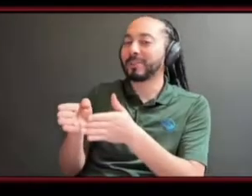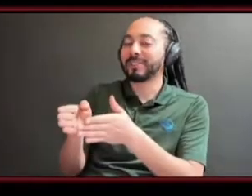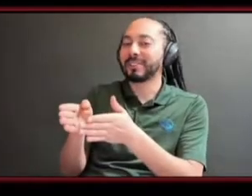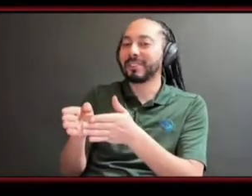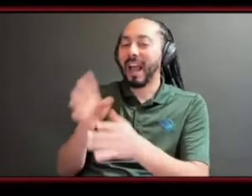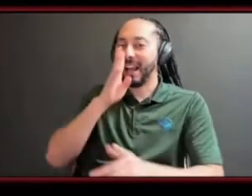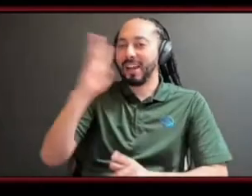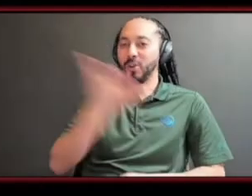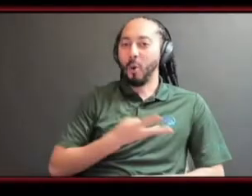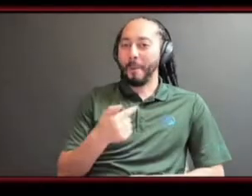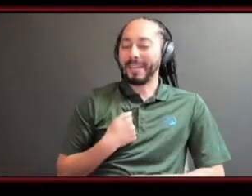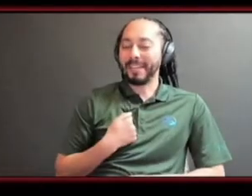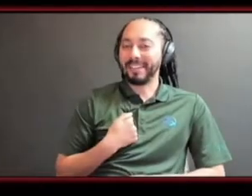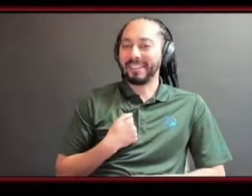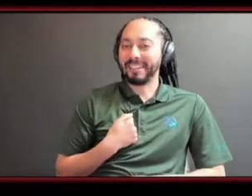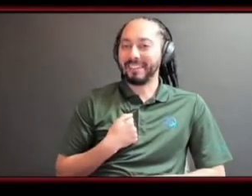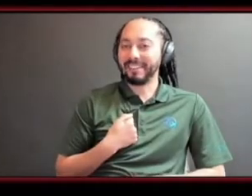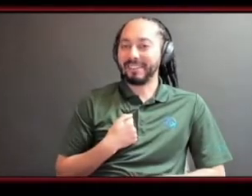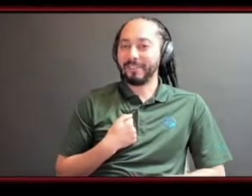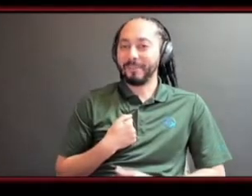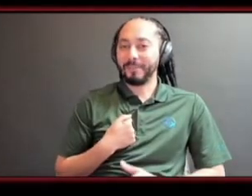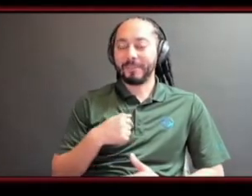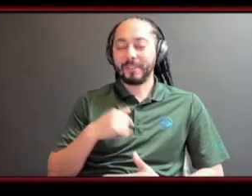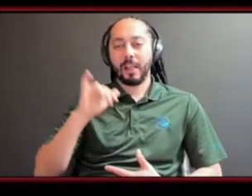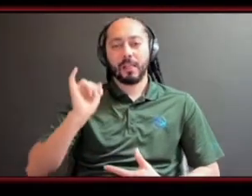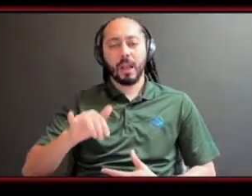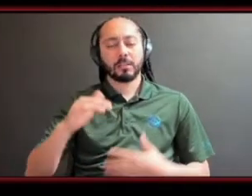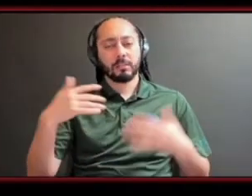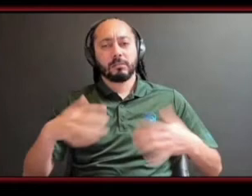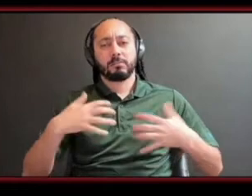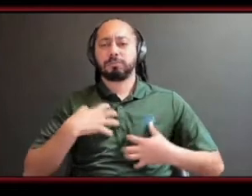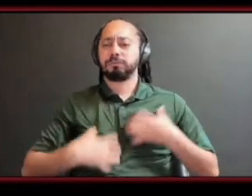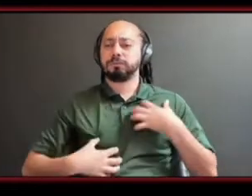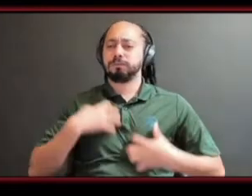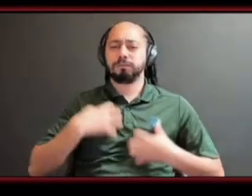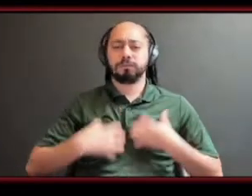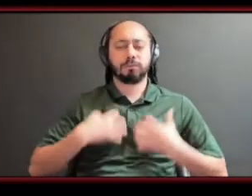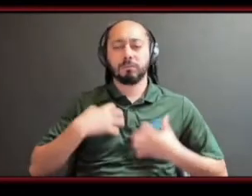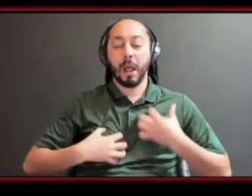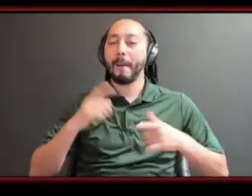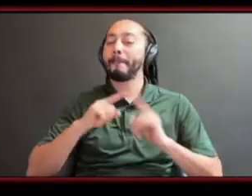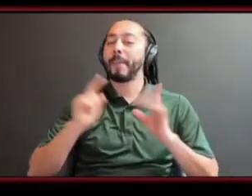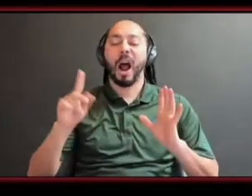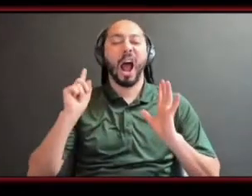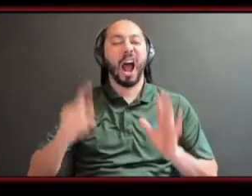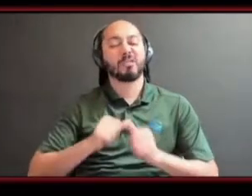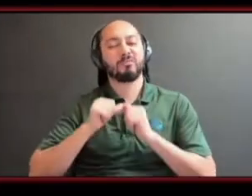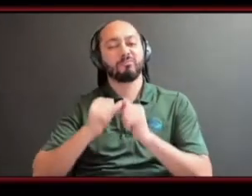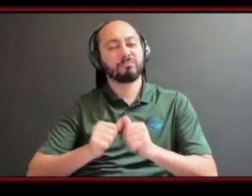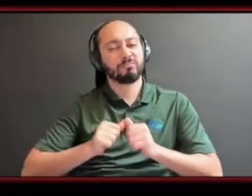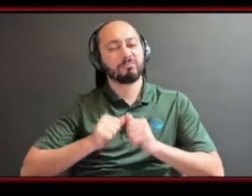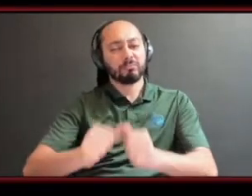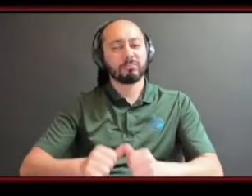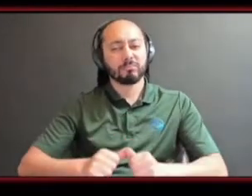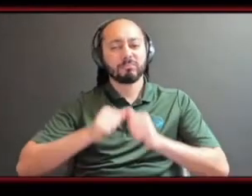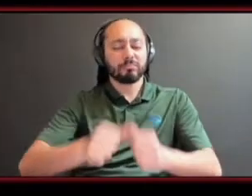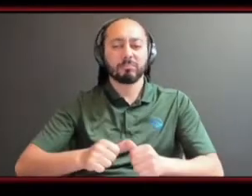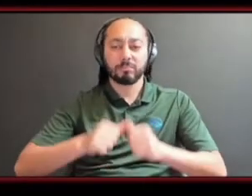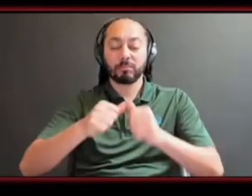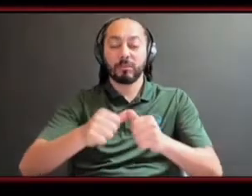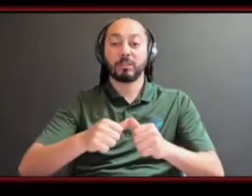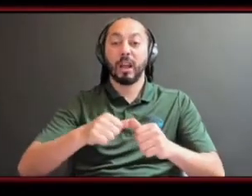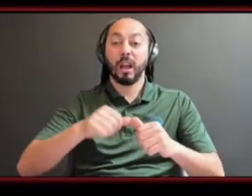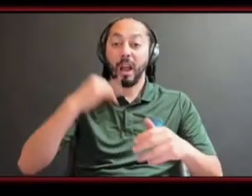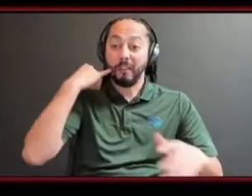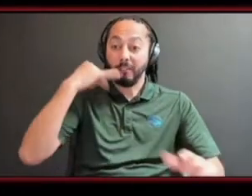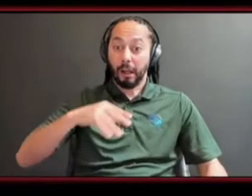me um and that plays on your head but i just know that i have to keep chugging on because if i don't stand there and